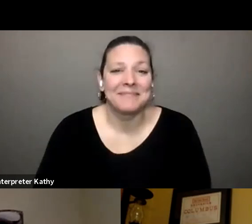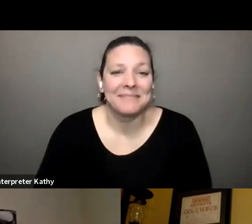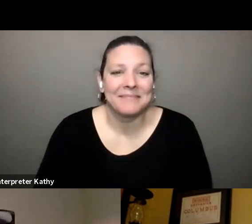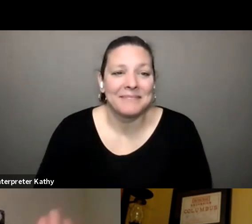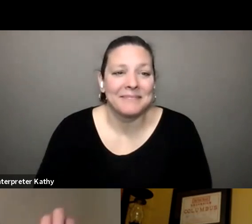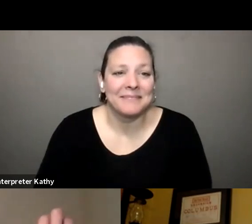thank you thank